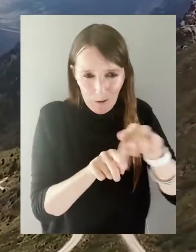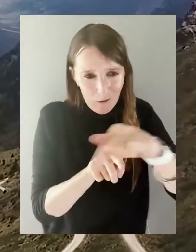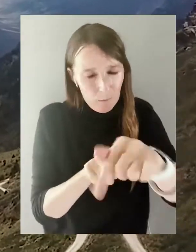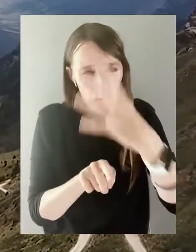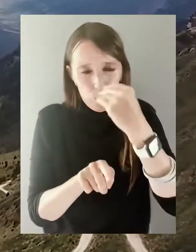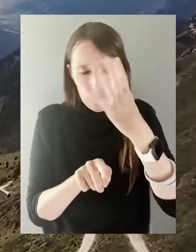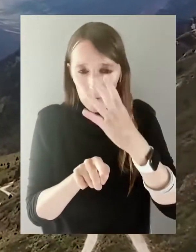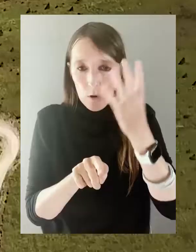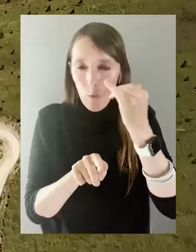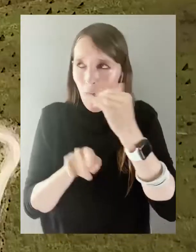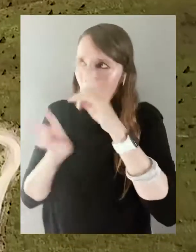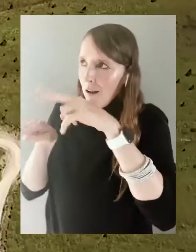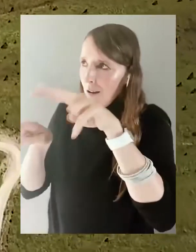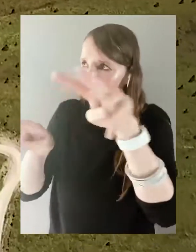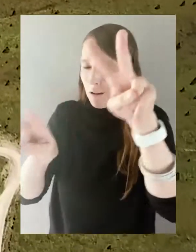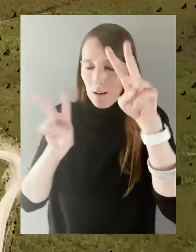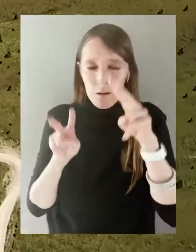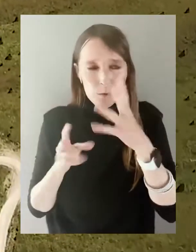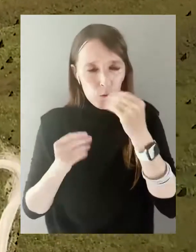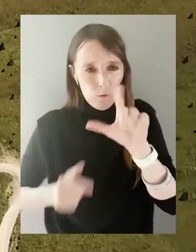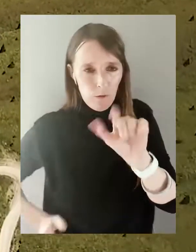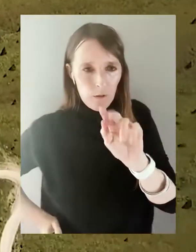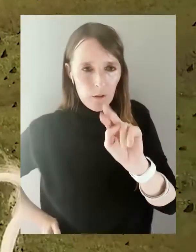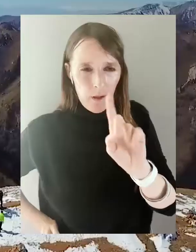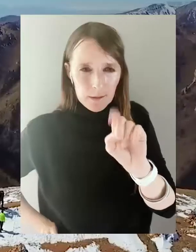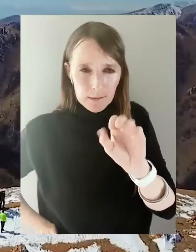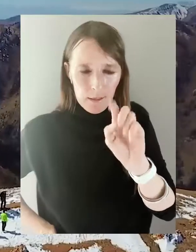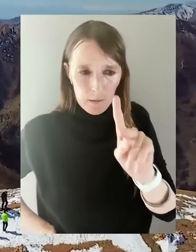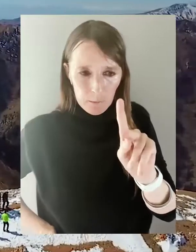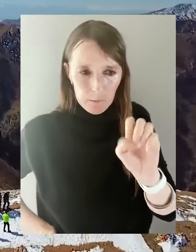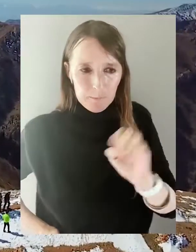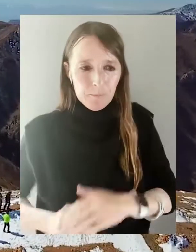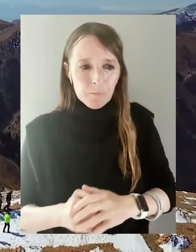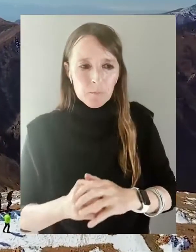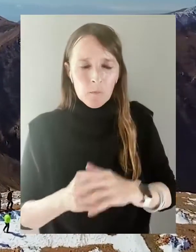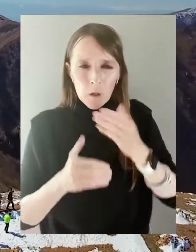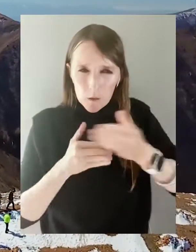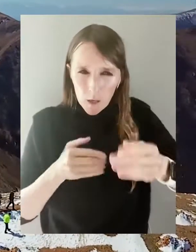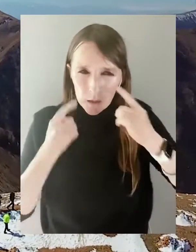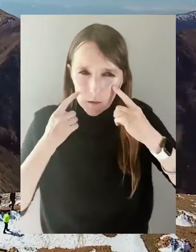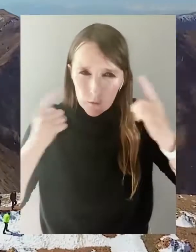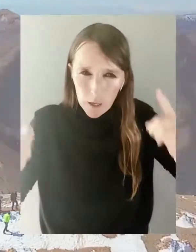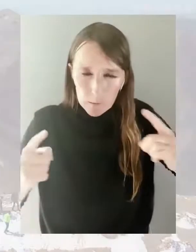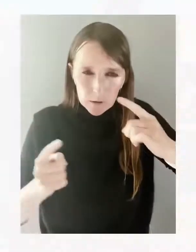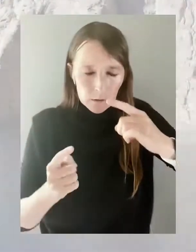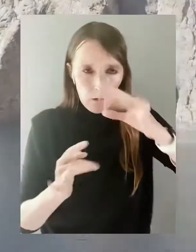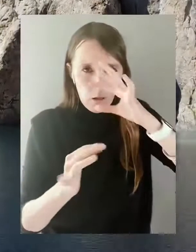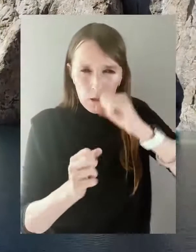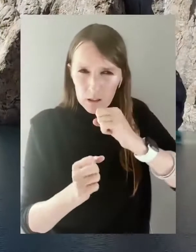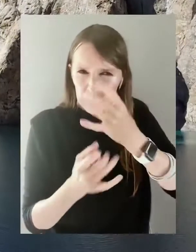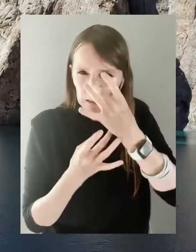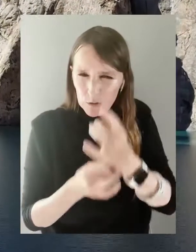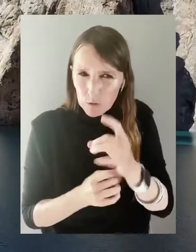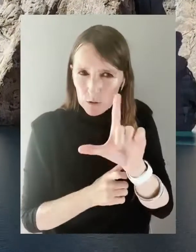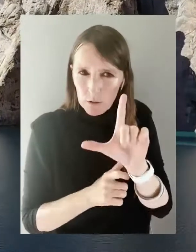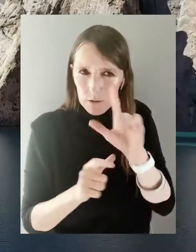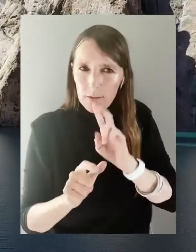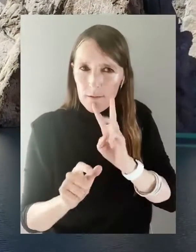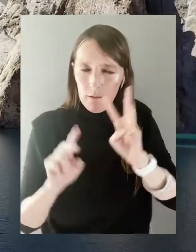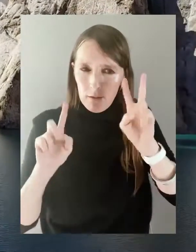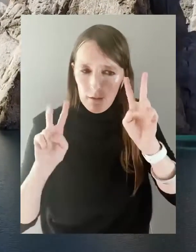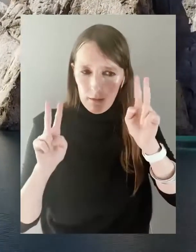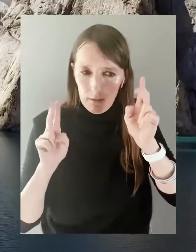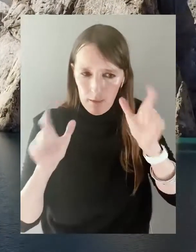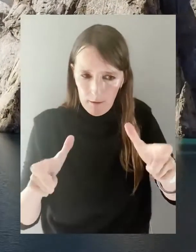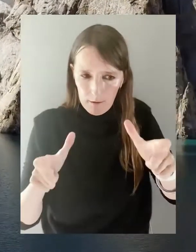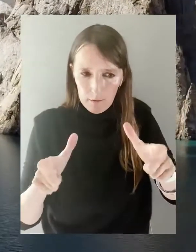especially spectacular, with winding mountain serpentines and wonderful landscapes. Kölsu Lake is one of